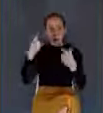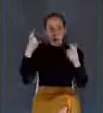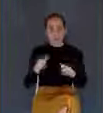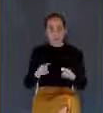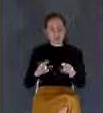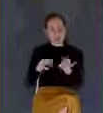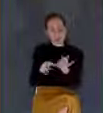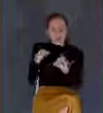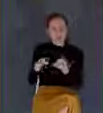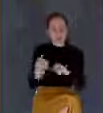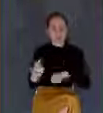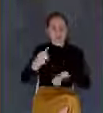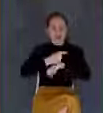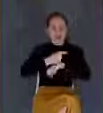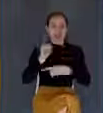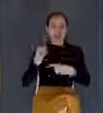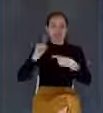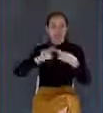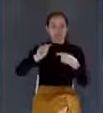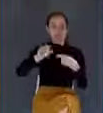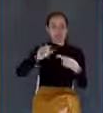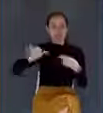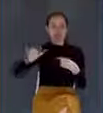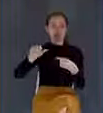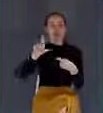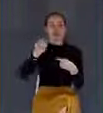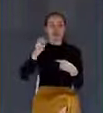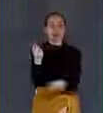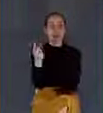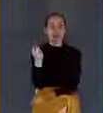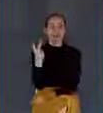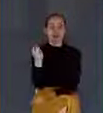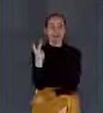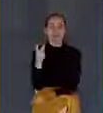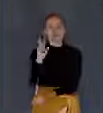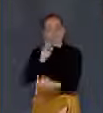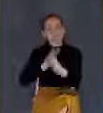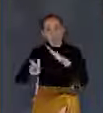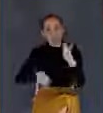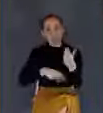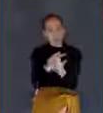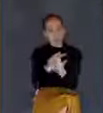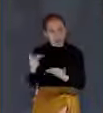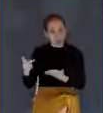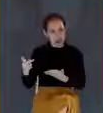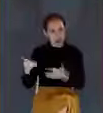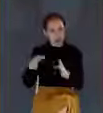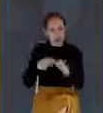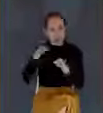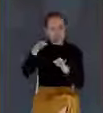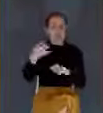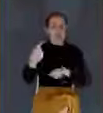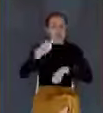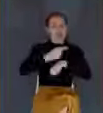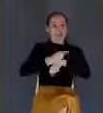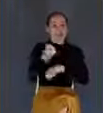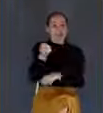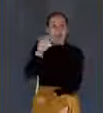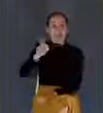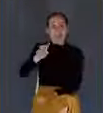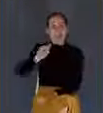27th of May, 2012. When that prediction failed, he moved the date to the 18th of May, 2013,